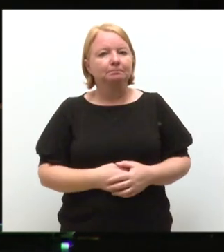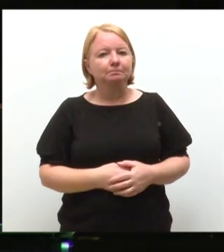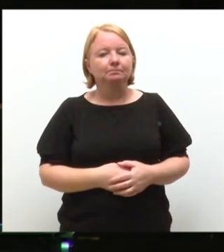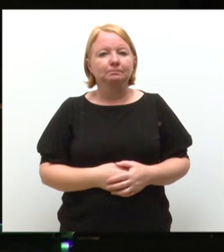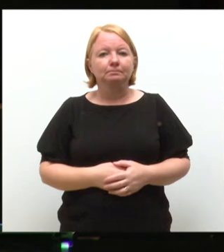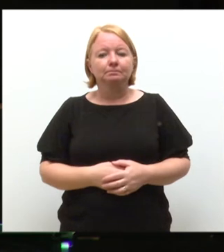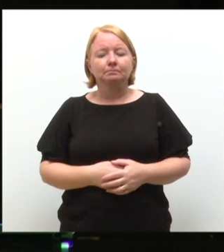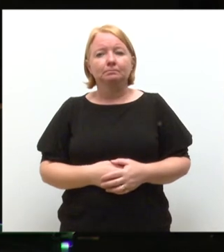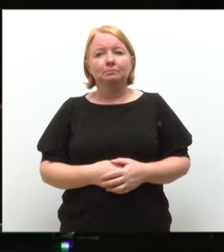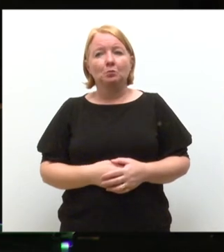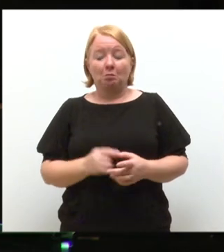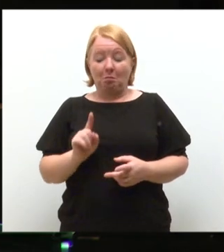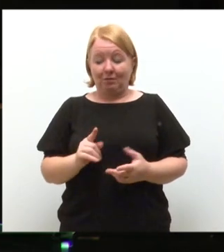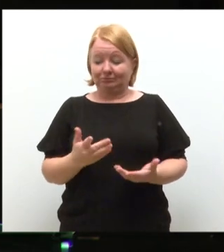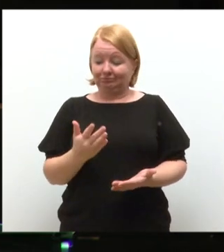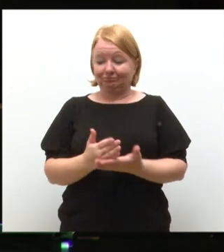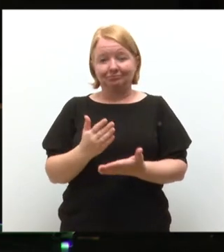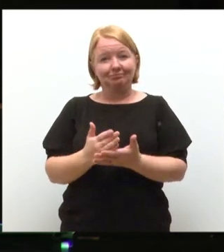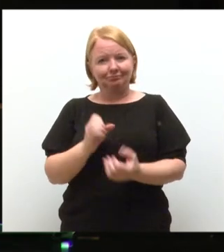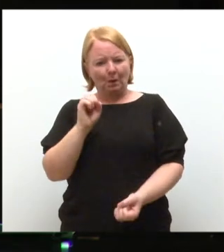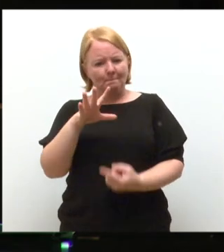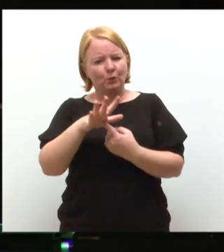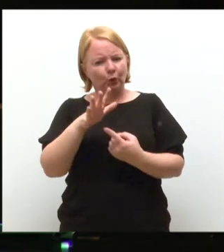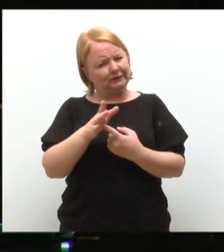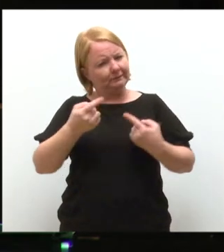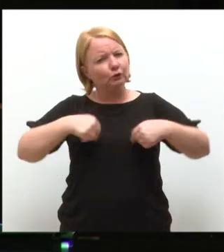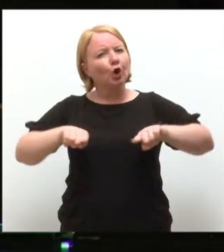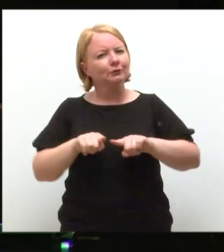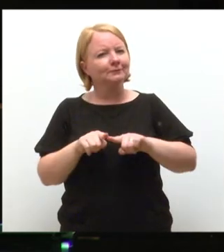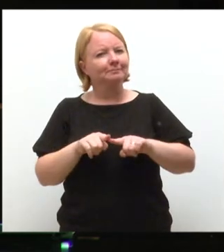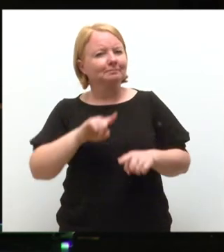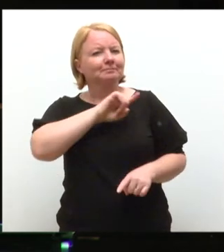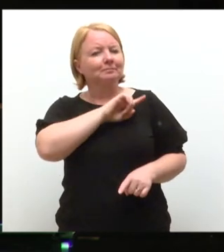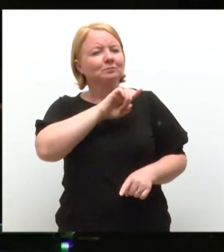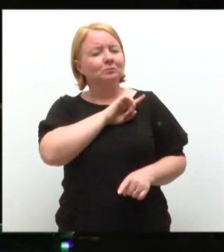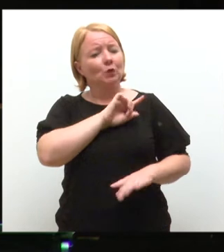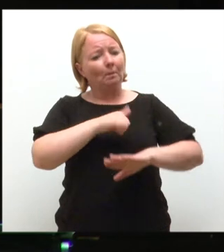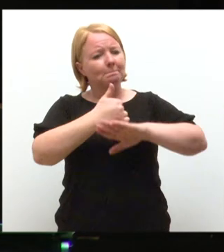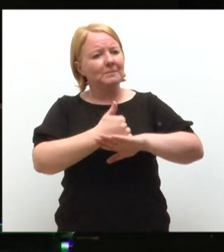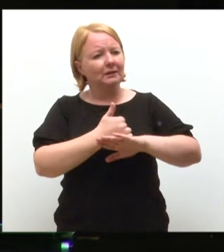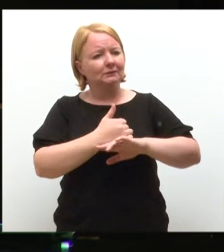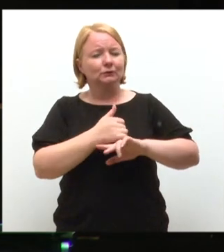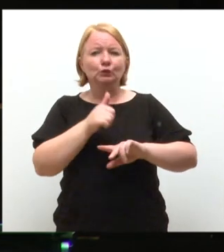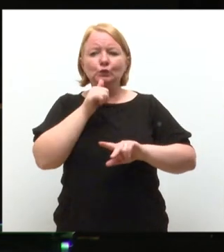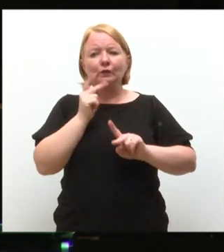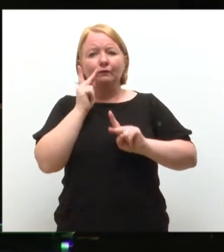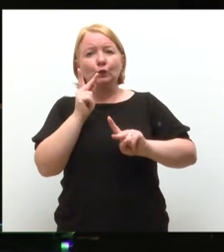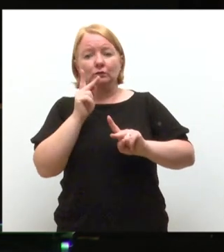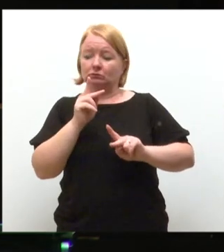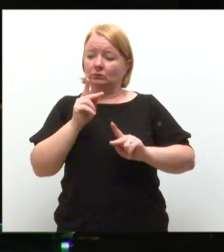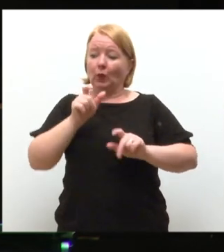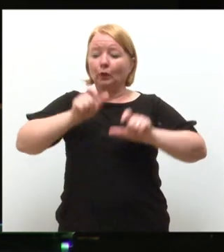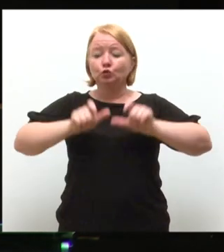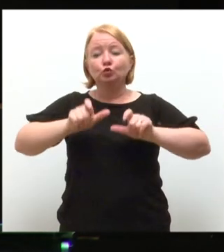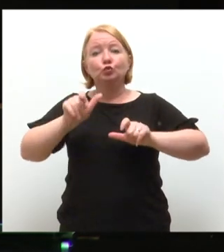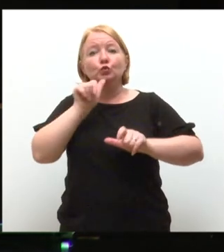The latter is something that is critically important to us, as it is based on the views of your immediate predecessors as students